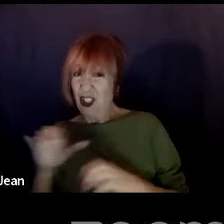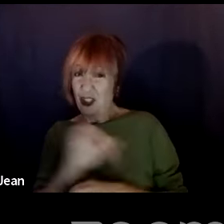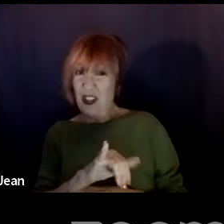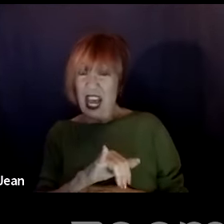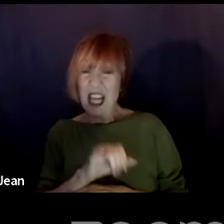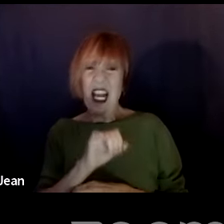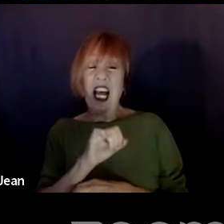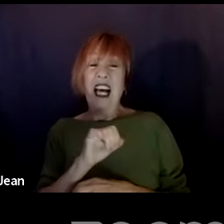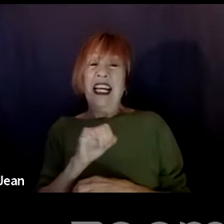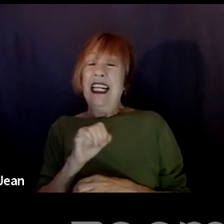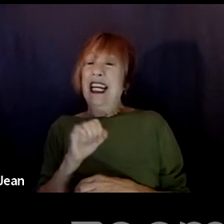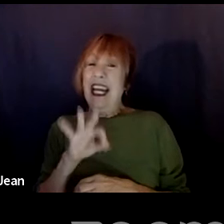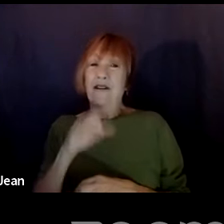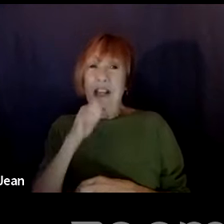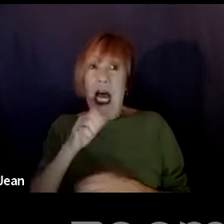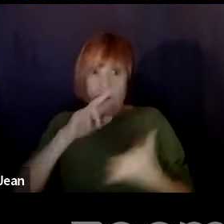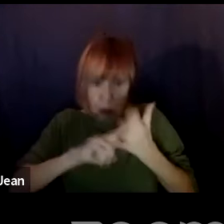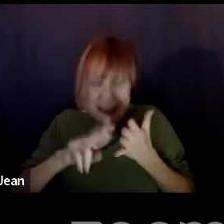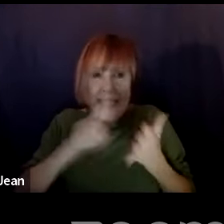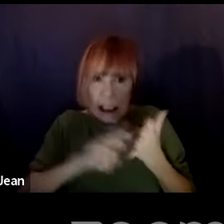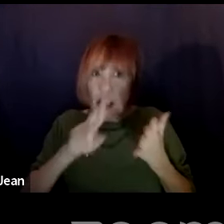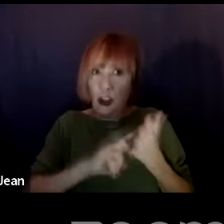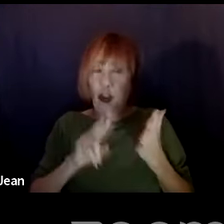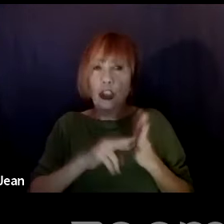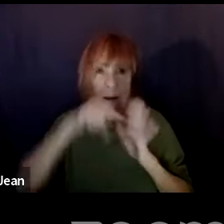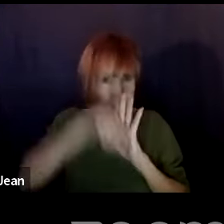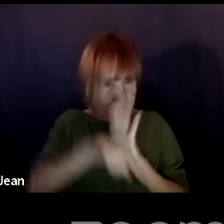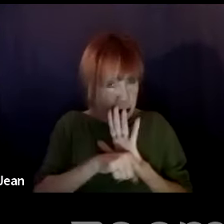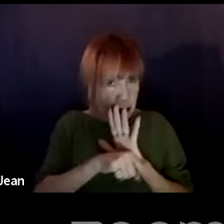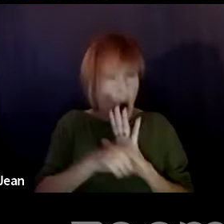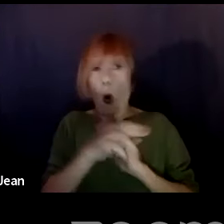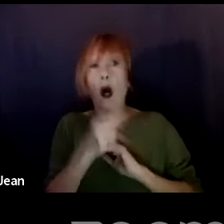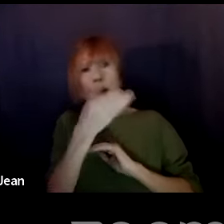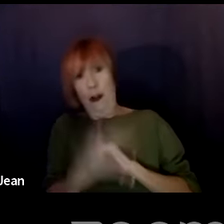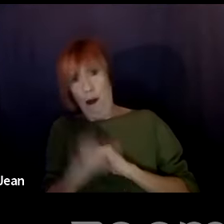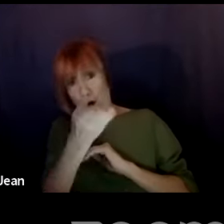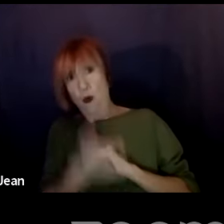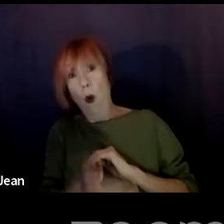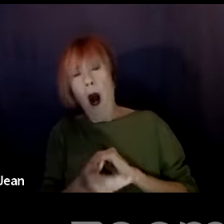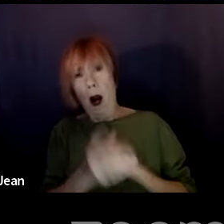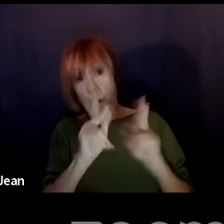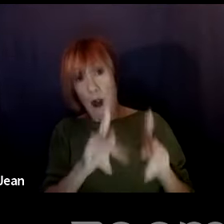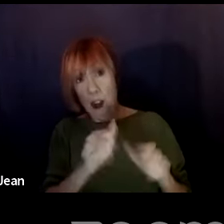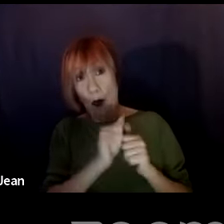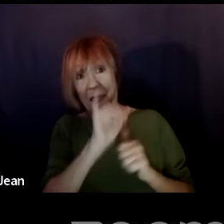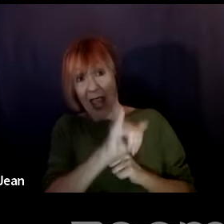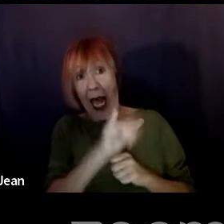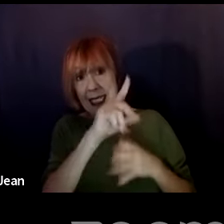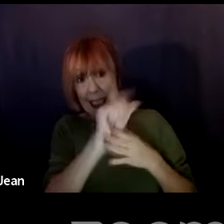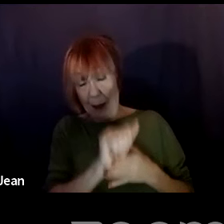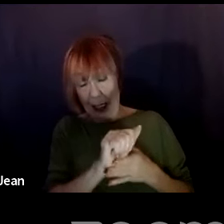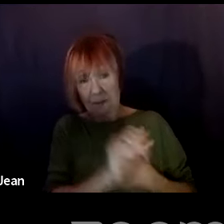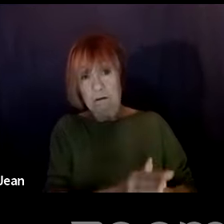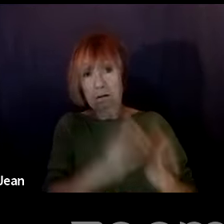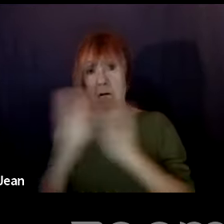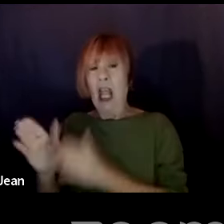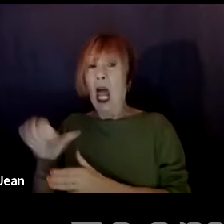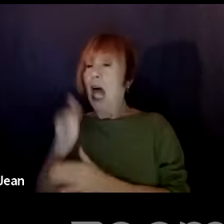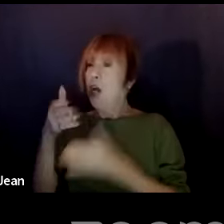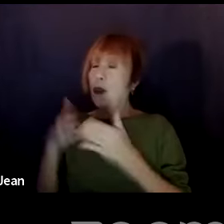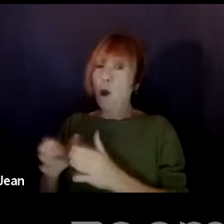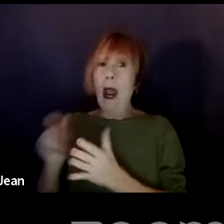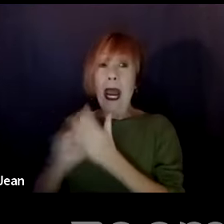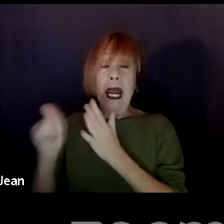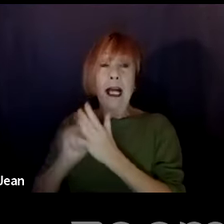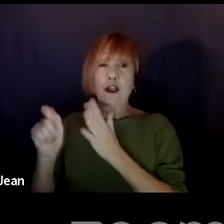have researched that person or that disability, or you are a person with that disability. The other way to write about people with disabilities is